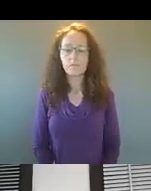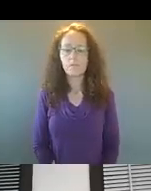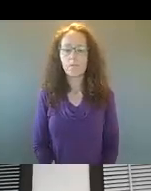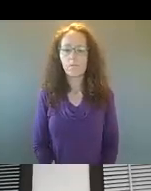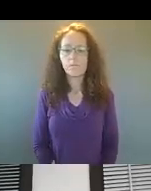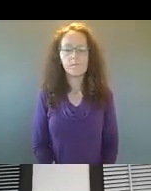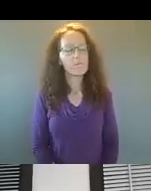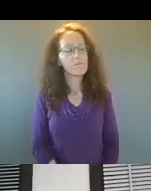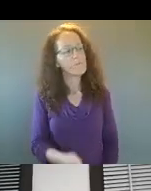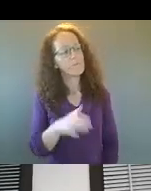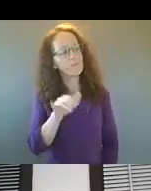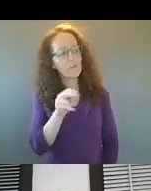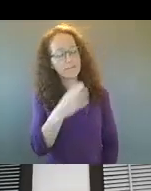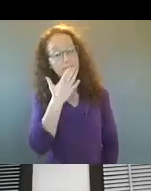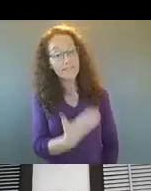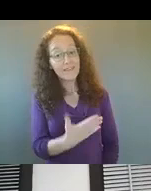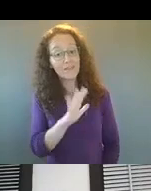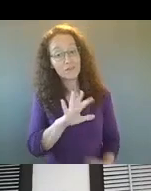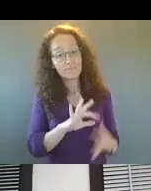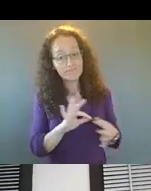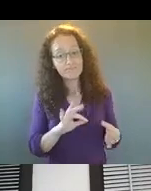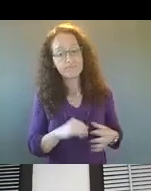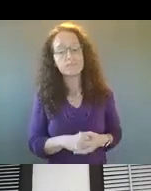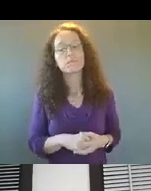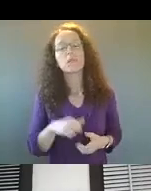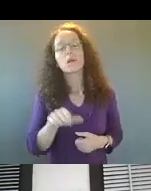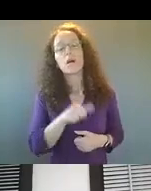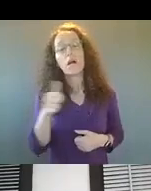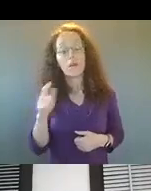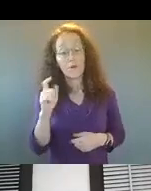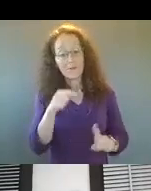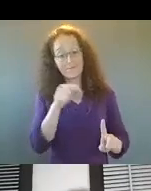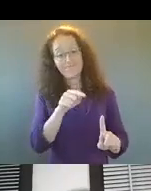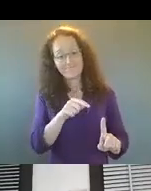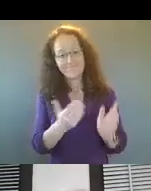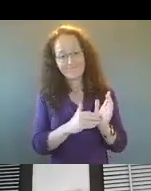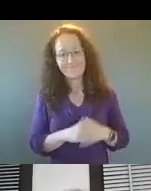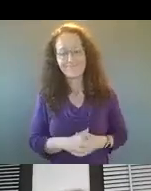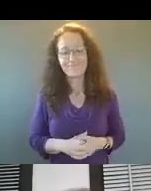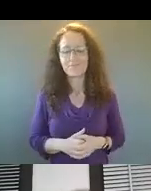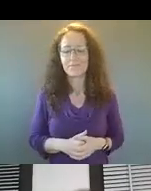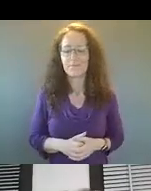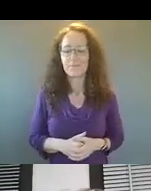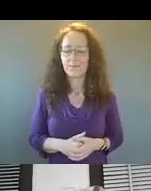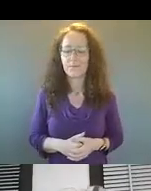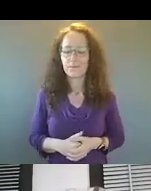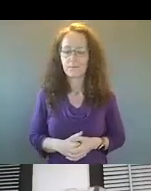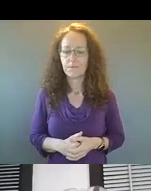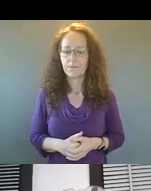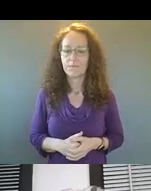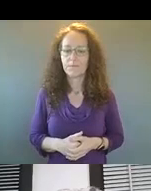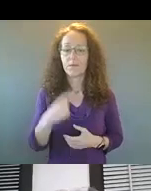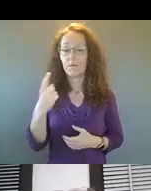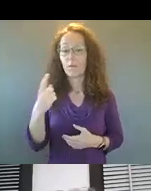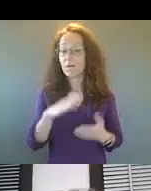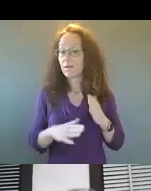Uh, thank you for that chief. Um, and I have, uh, another question for you. Um, one of our community